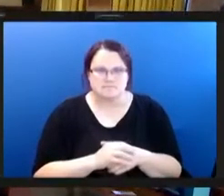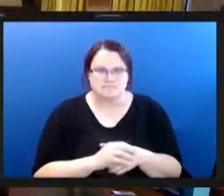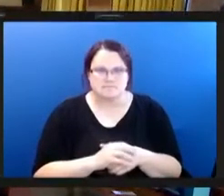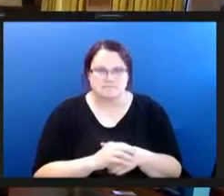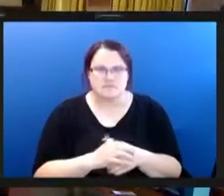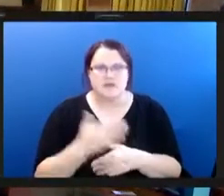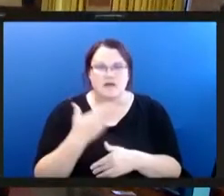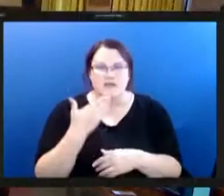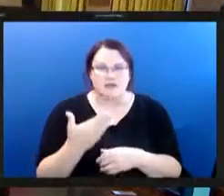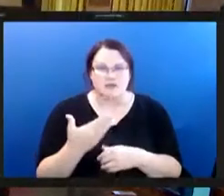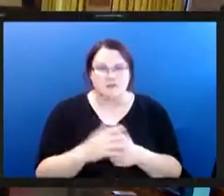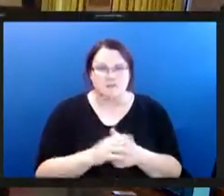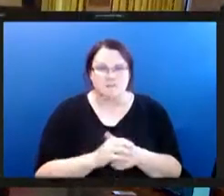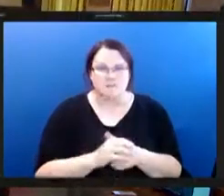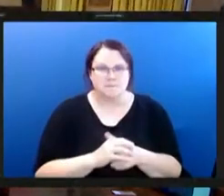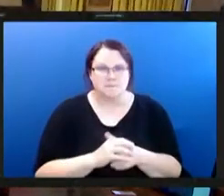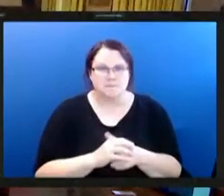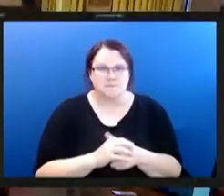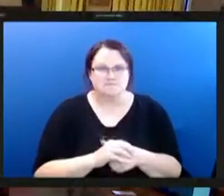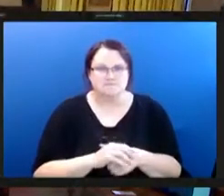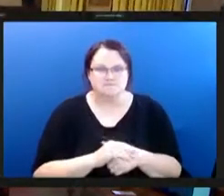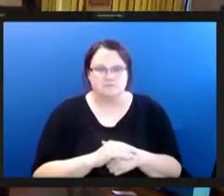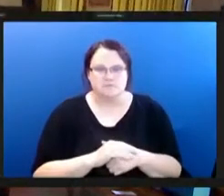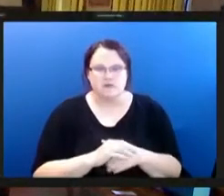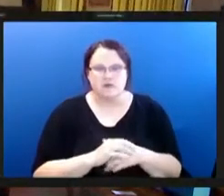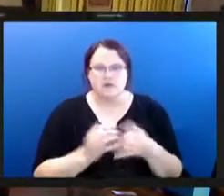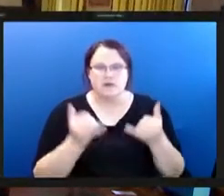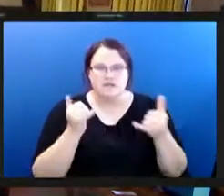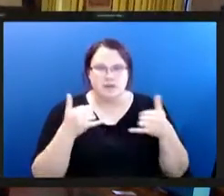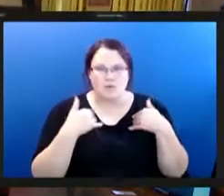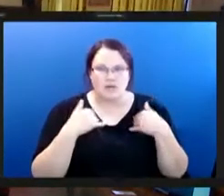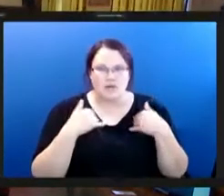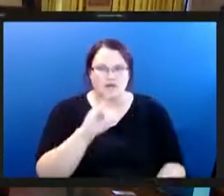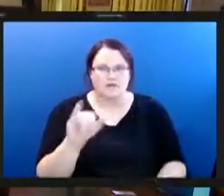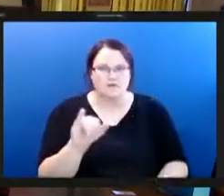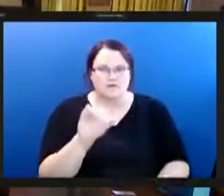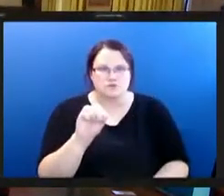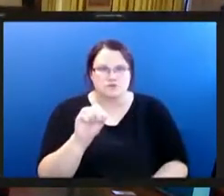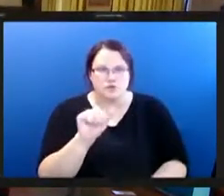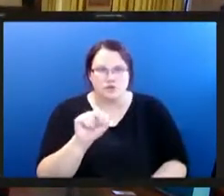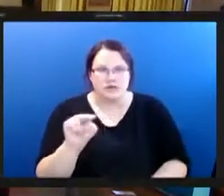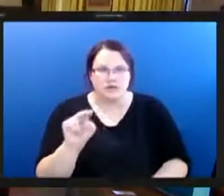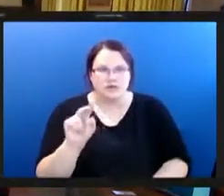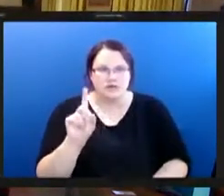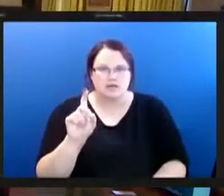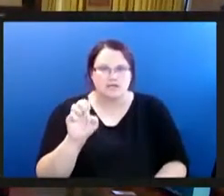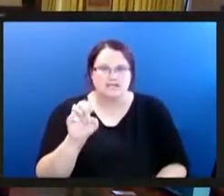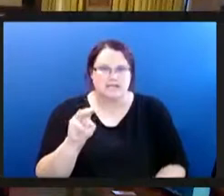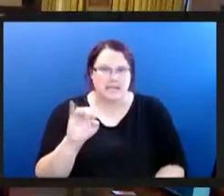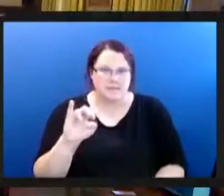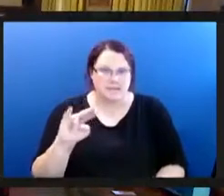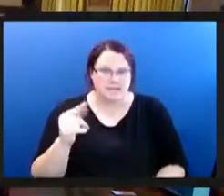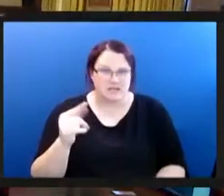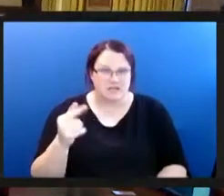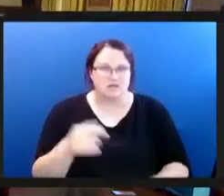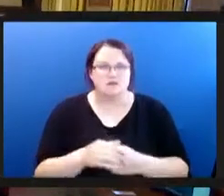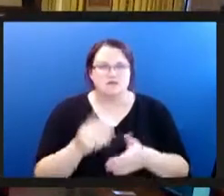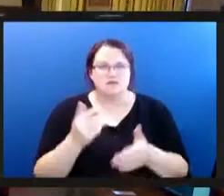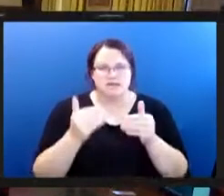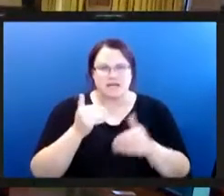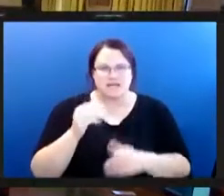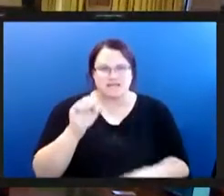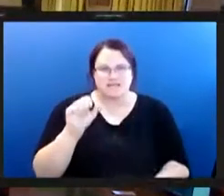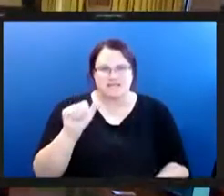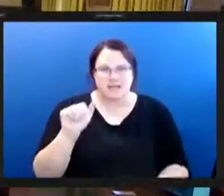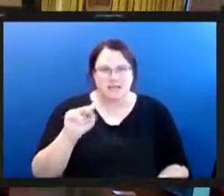you so next we have joanna deming followed by sam applefield hi